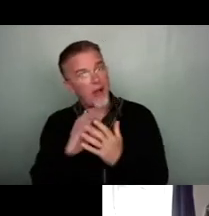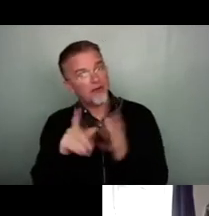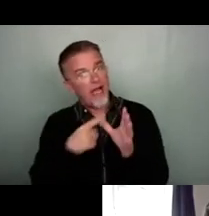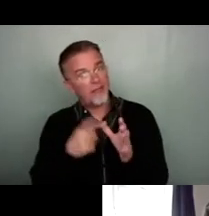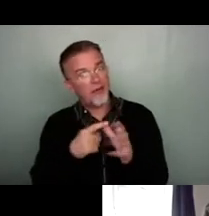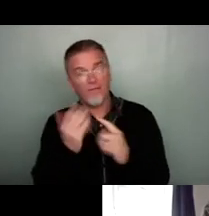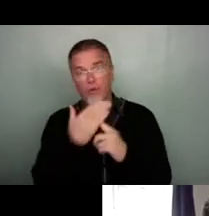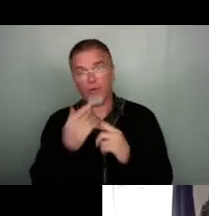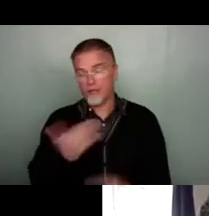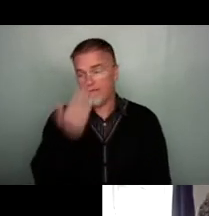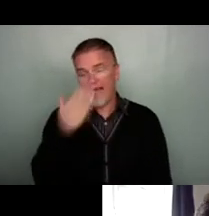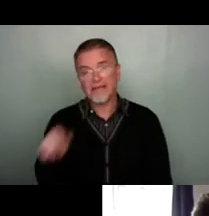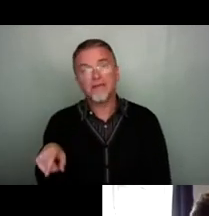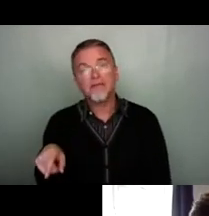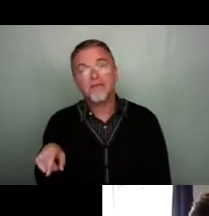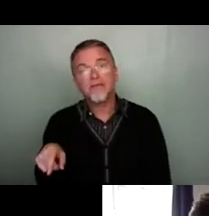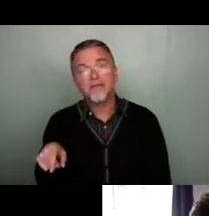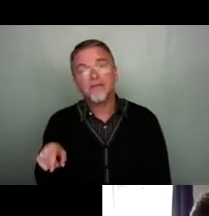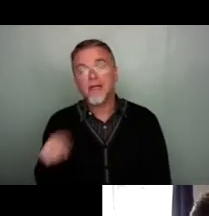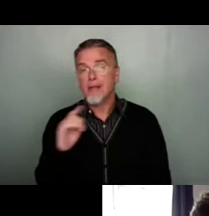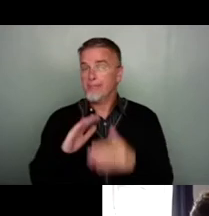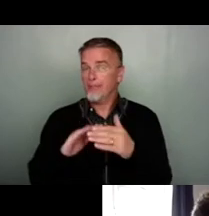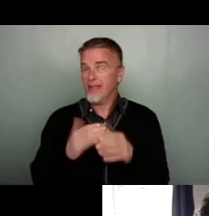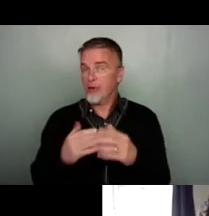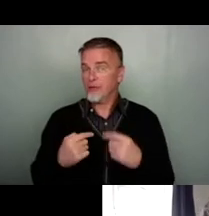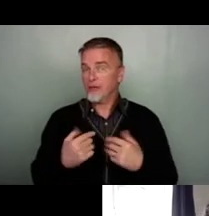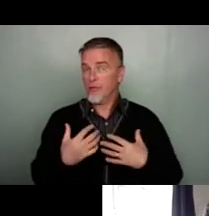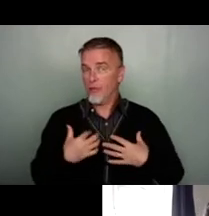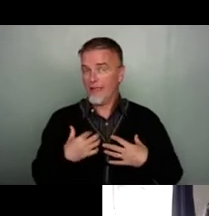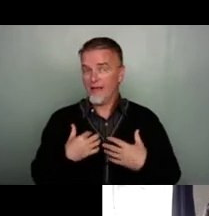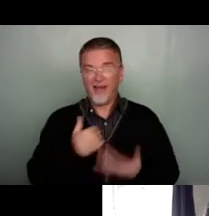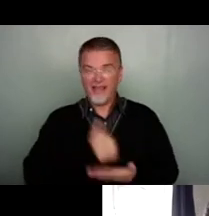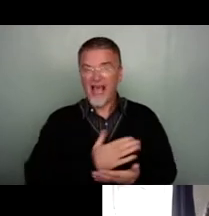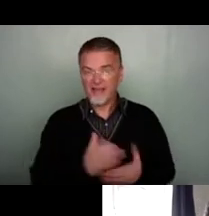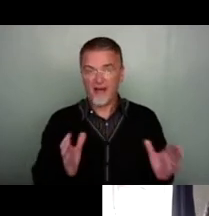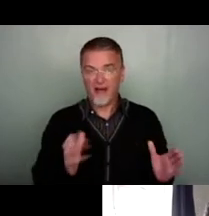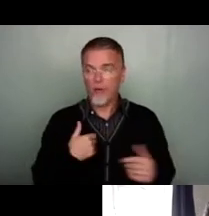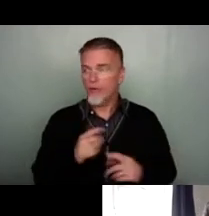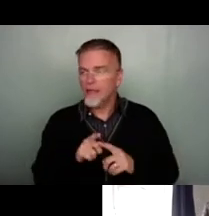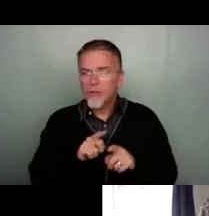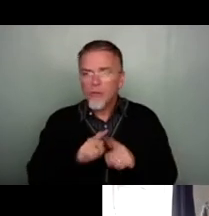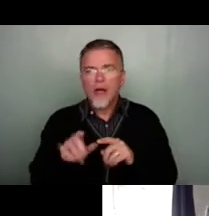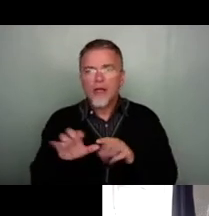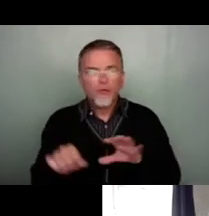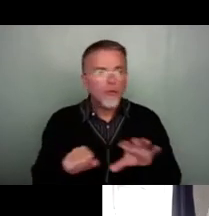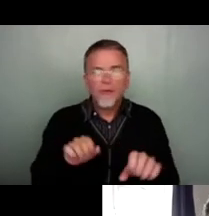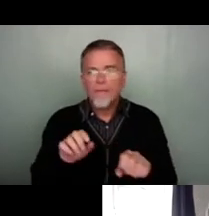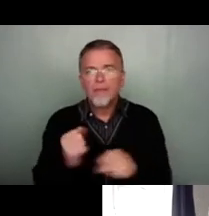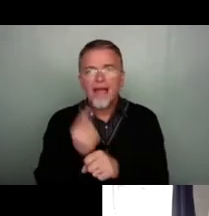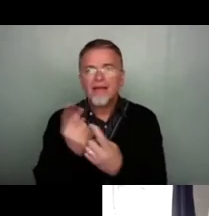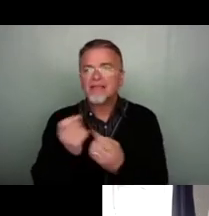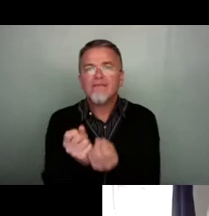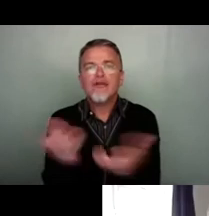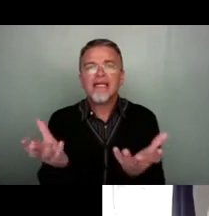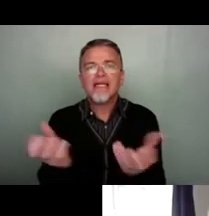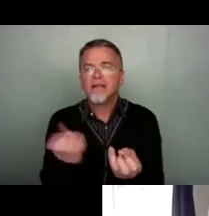to confront that. And because we as a sector, I think, went out there to try and make things free. It's almost like stepping